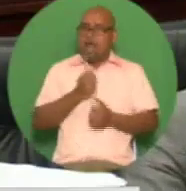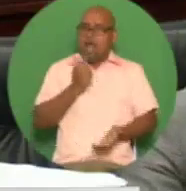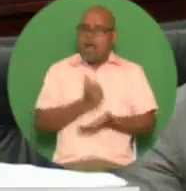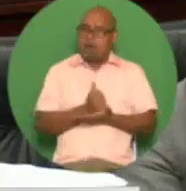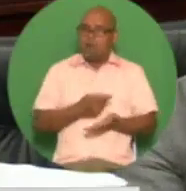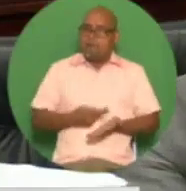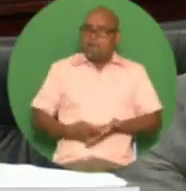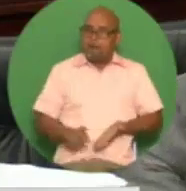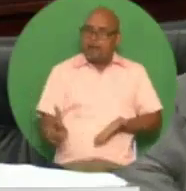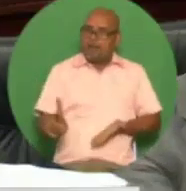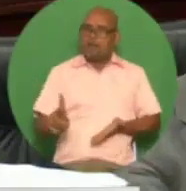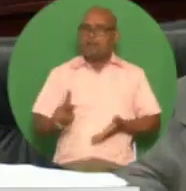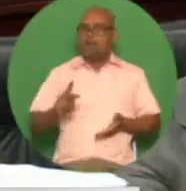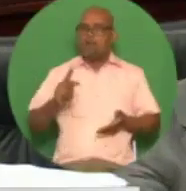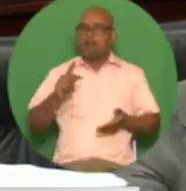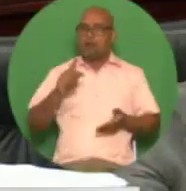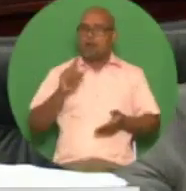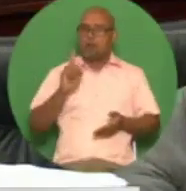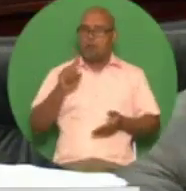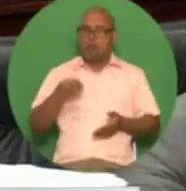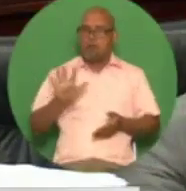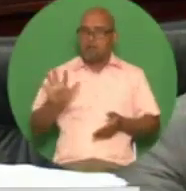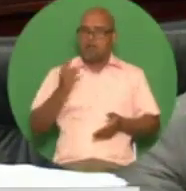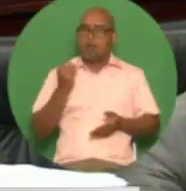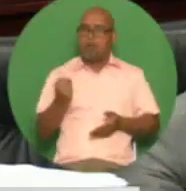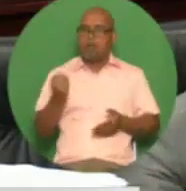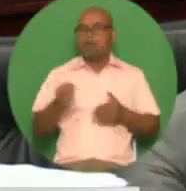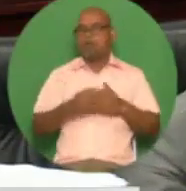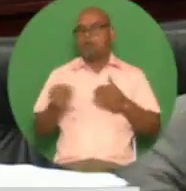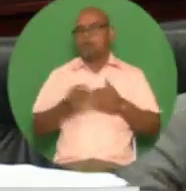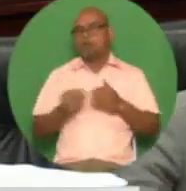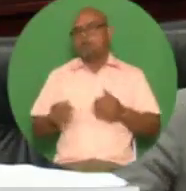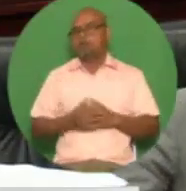foregone and take effect on the 1st of january 2019